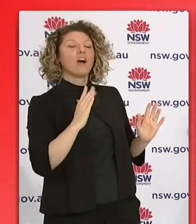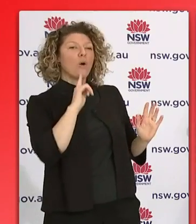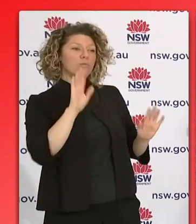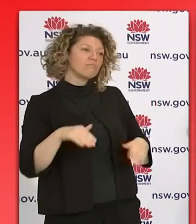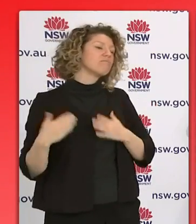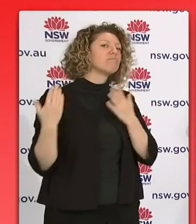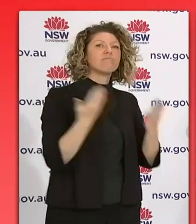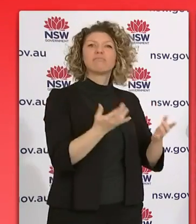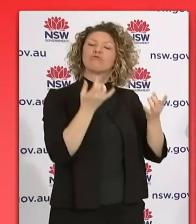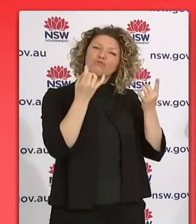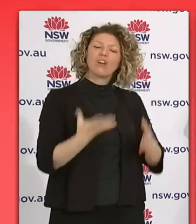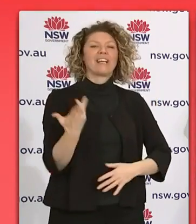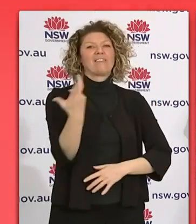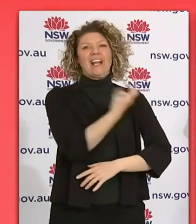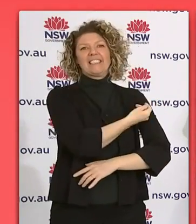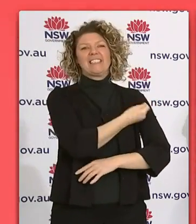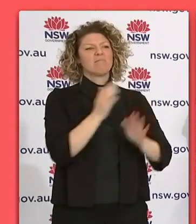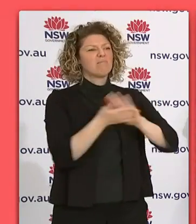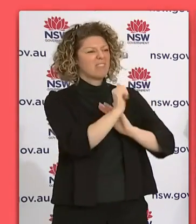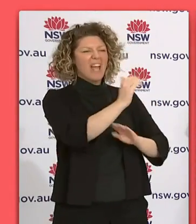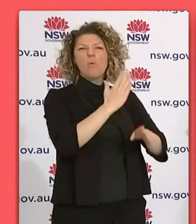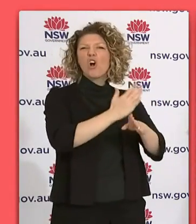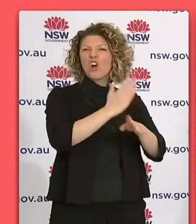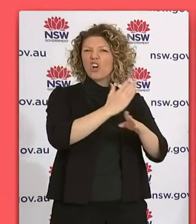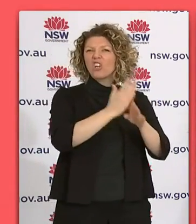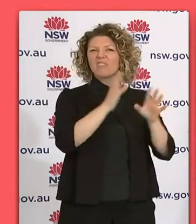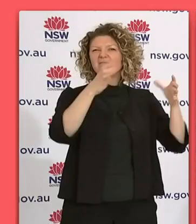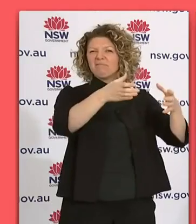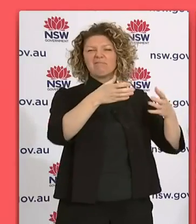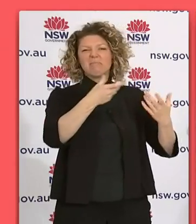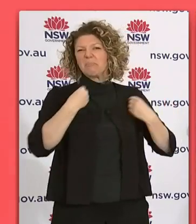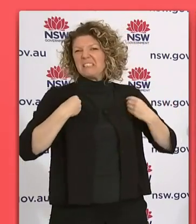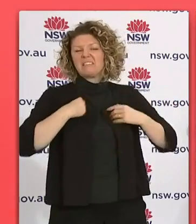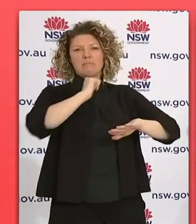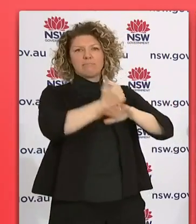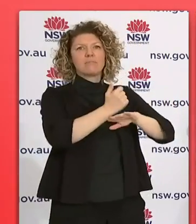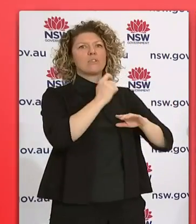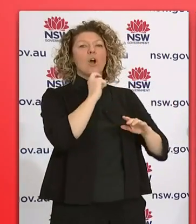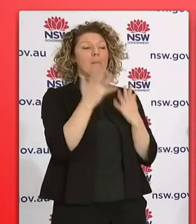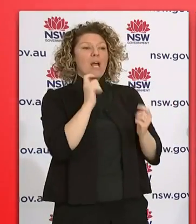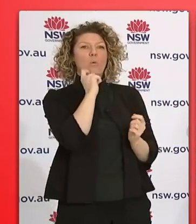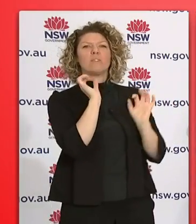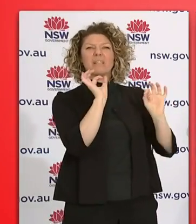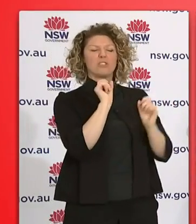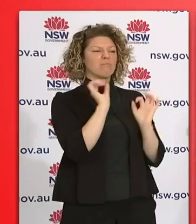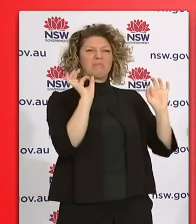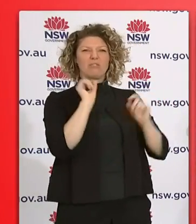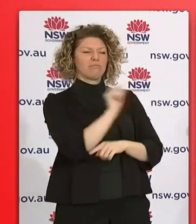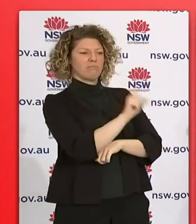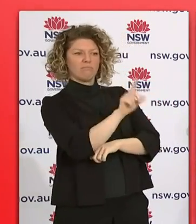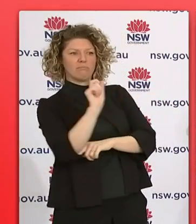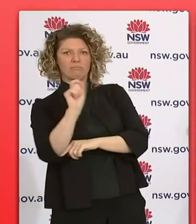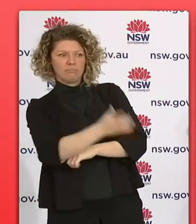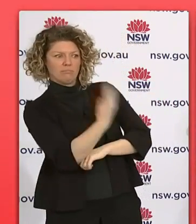a jab. So through their workplaces and through other points of contact, they'll be sent invitations. So